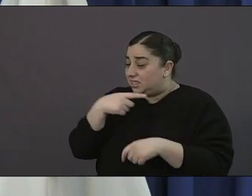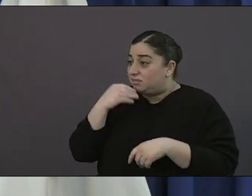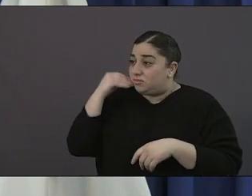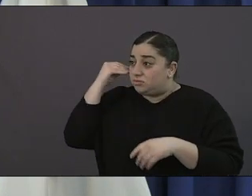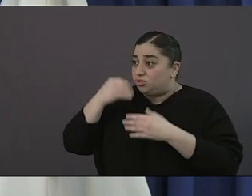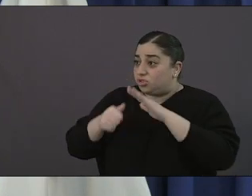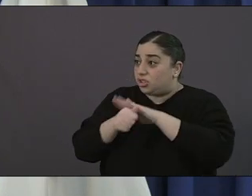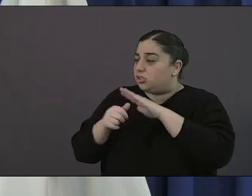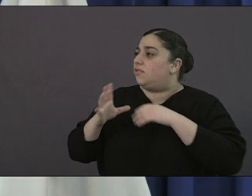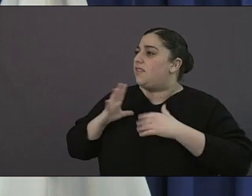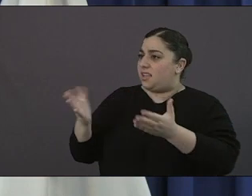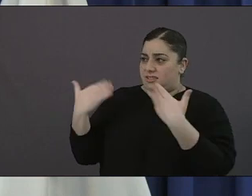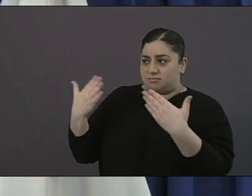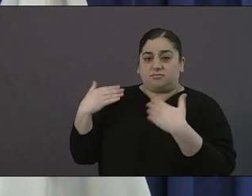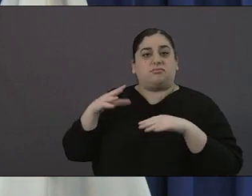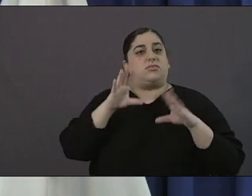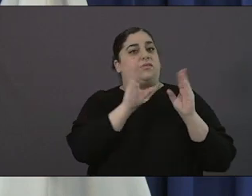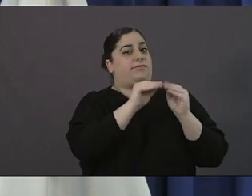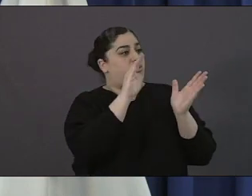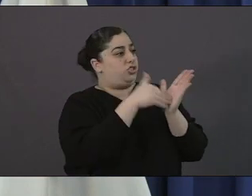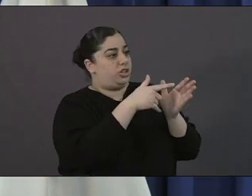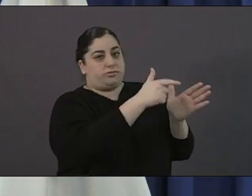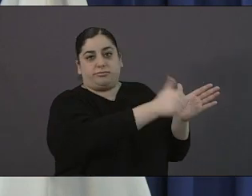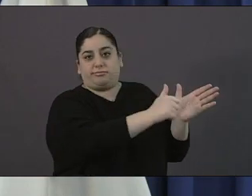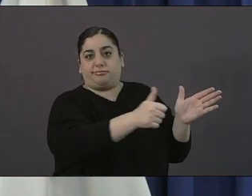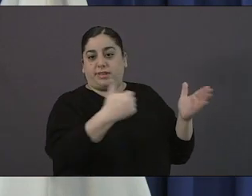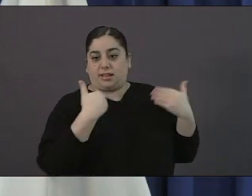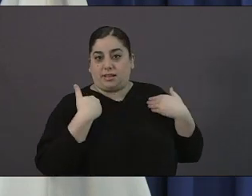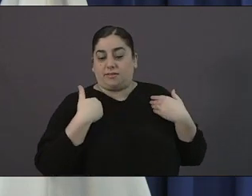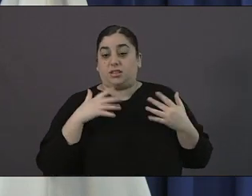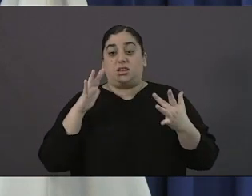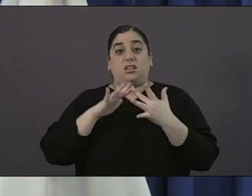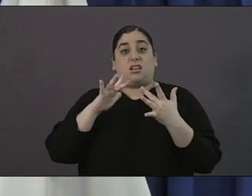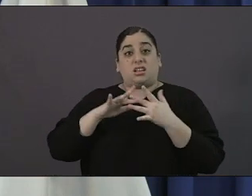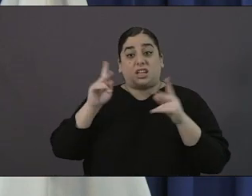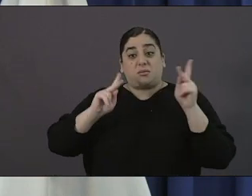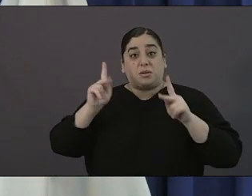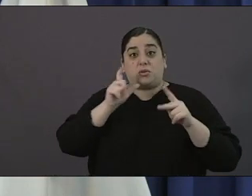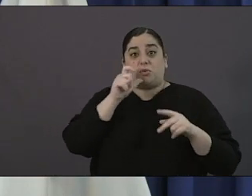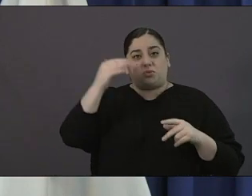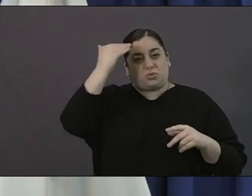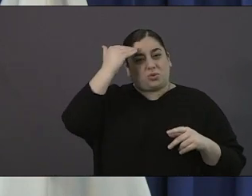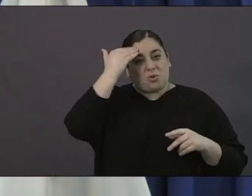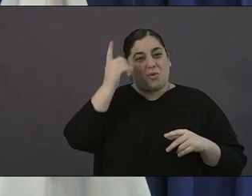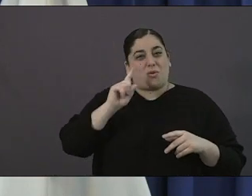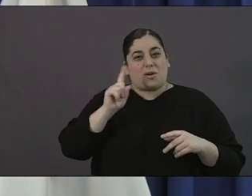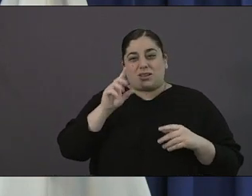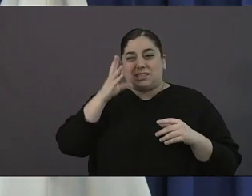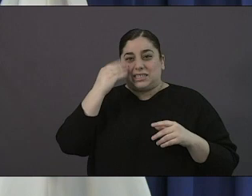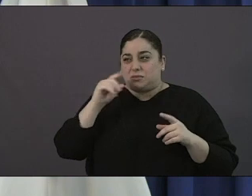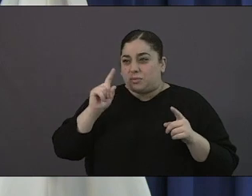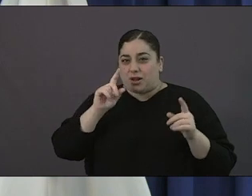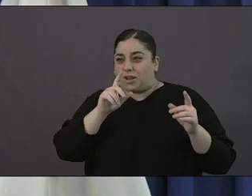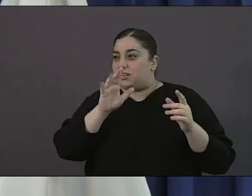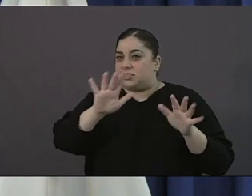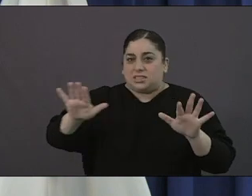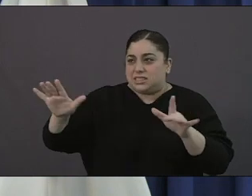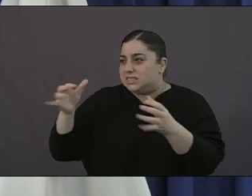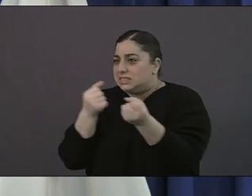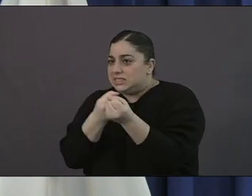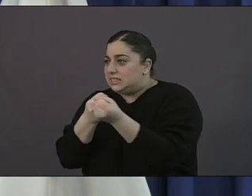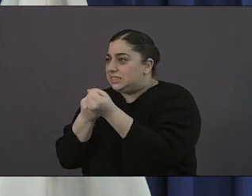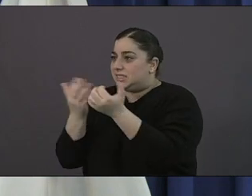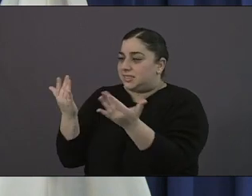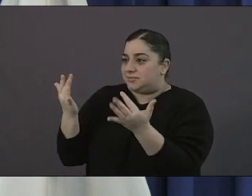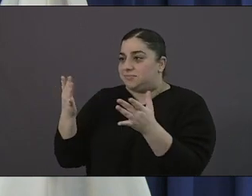uh kept our eye on communication with them uh over the last few weeks uh and we're going to go out we're out and getting them uh we have i think